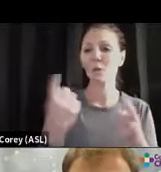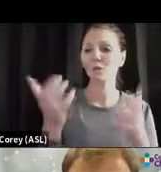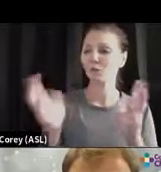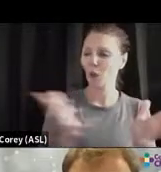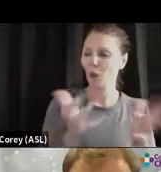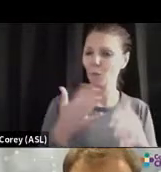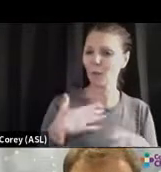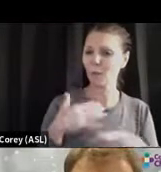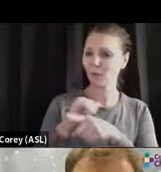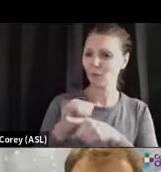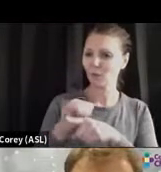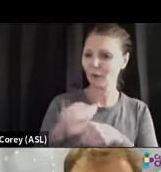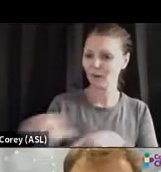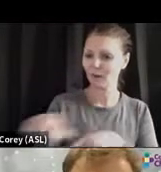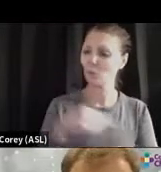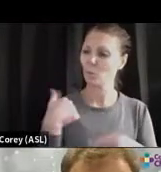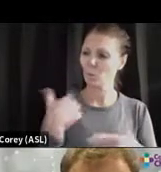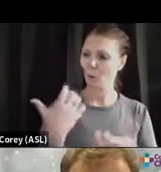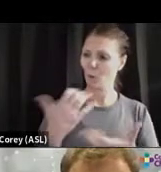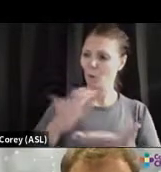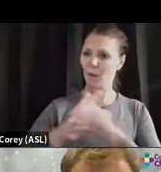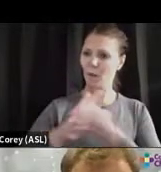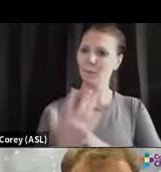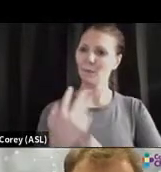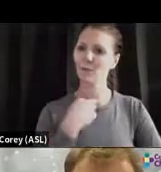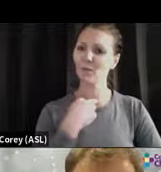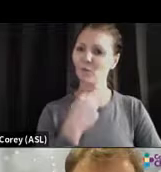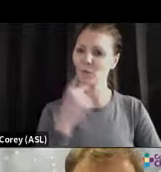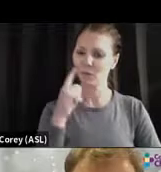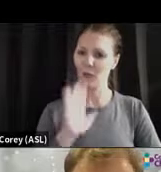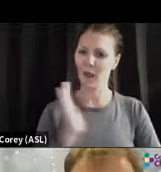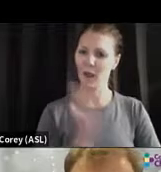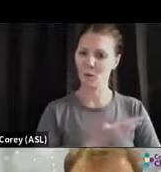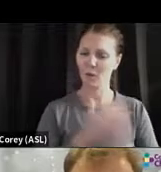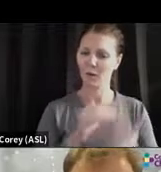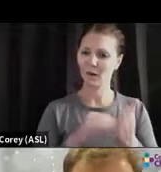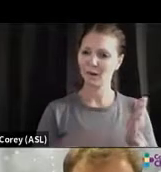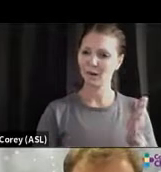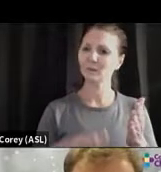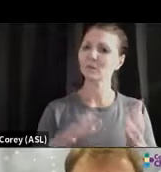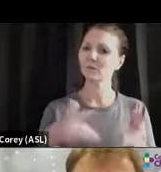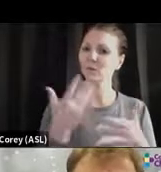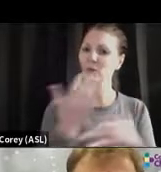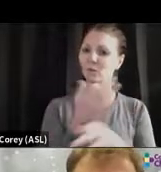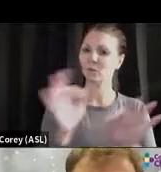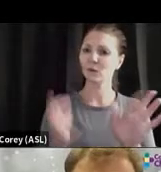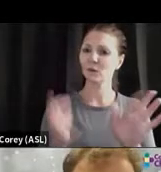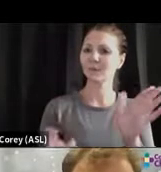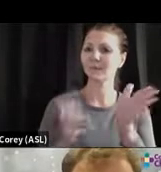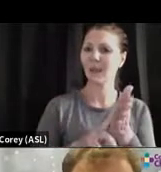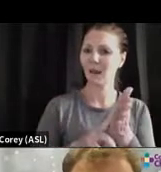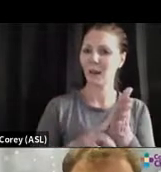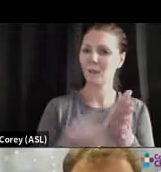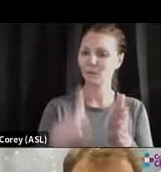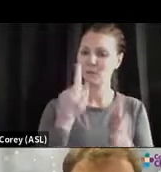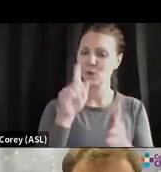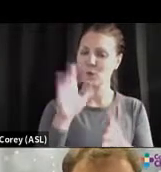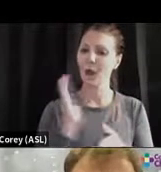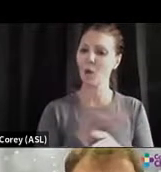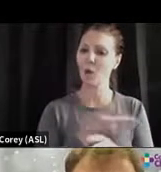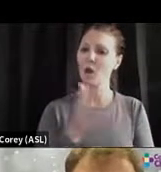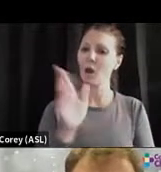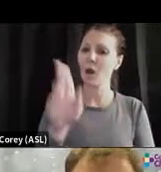We want to be the voice of kids. So if you want to get up to date on different policy things, feel free to sign up for our policy blog and updates, but